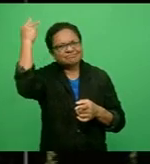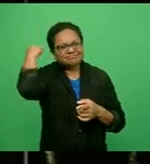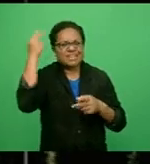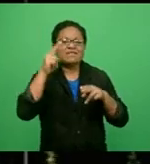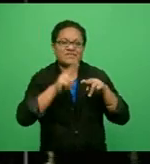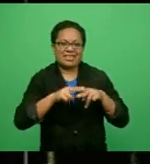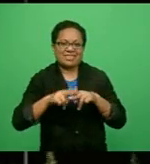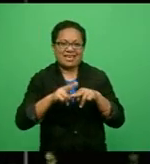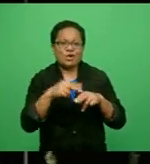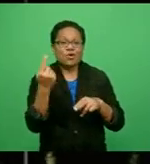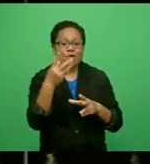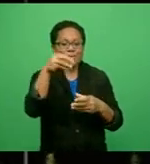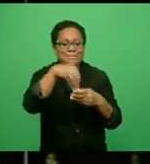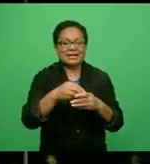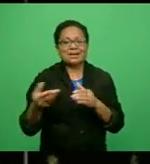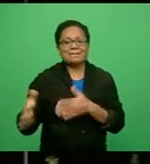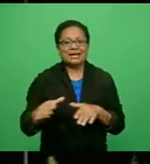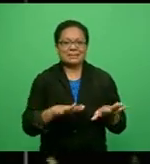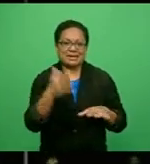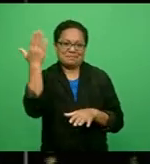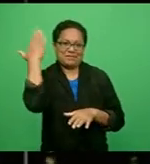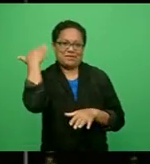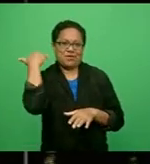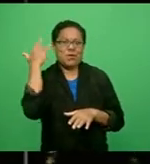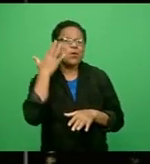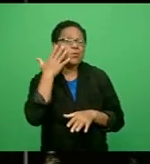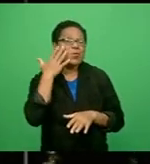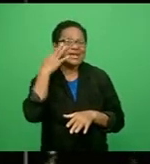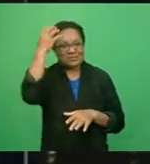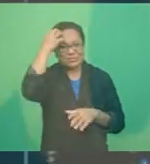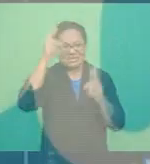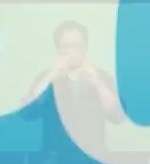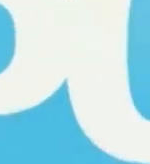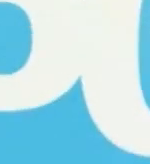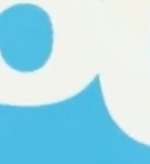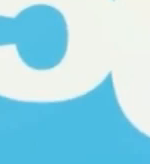Ualoka-loka, for the royal entourage. Kelly Vavala reports.